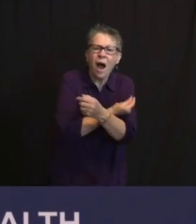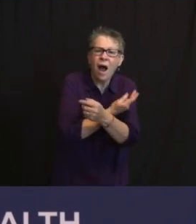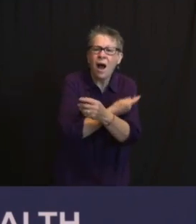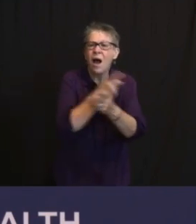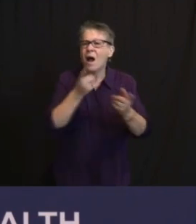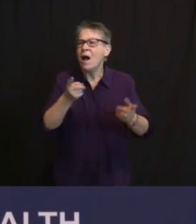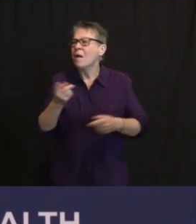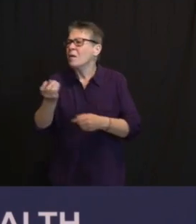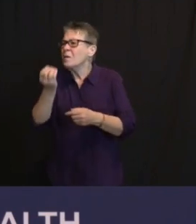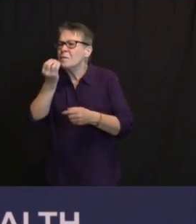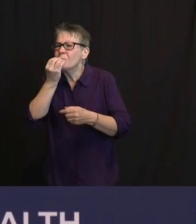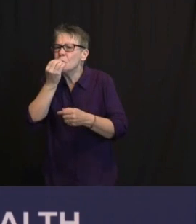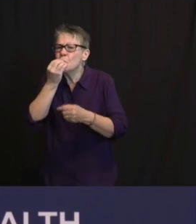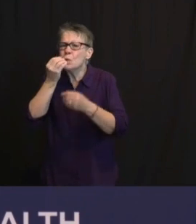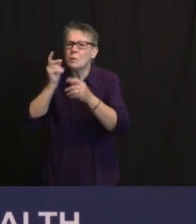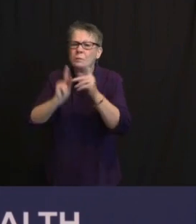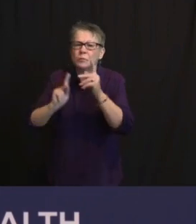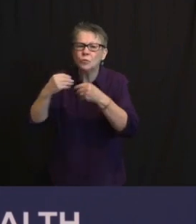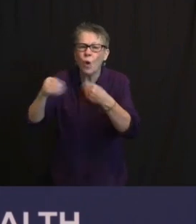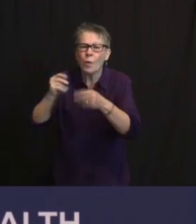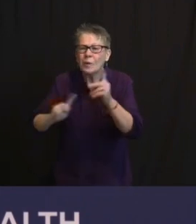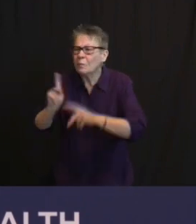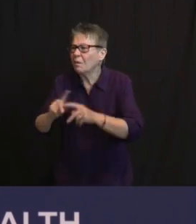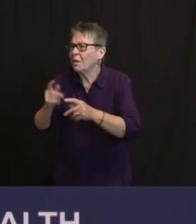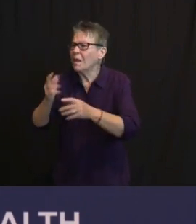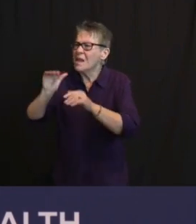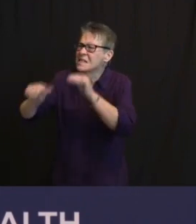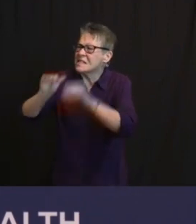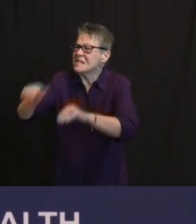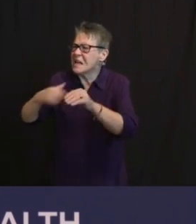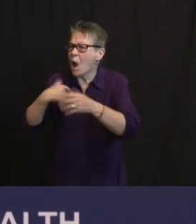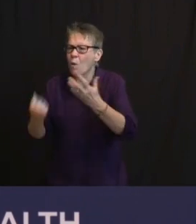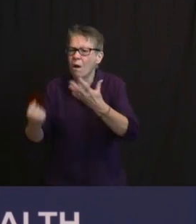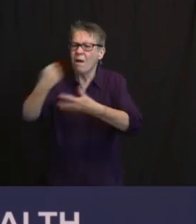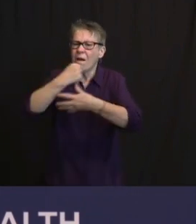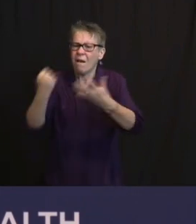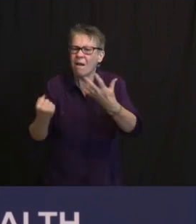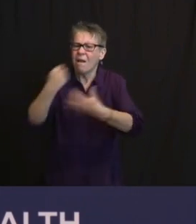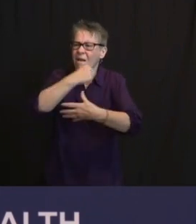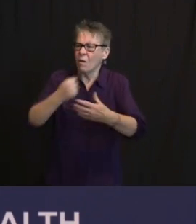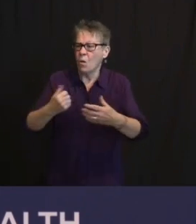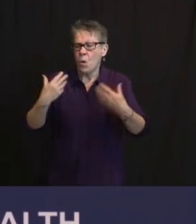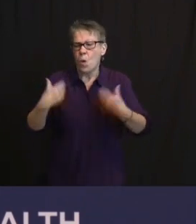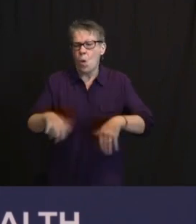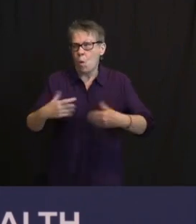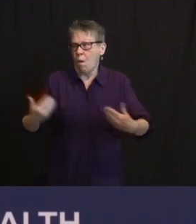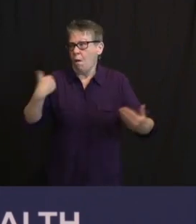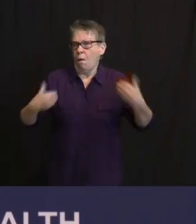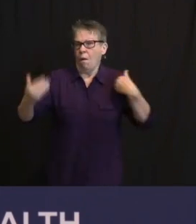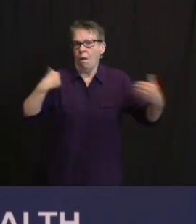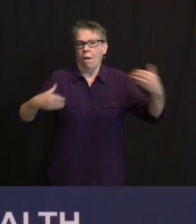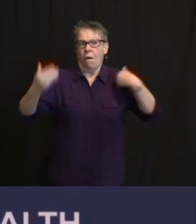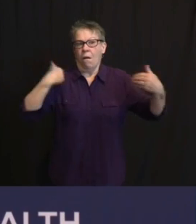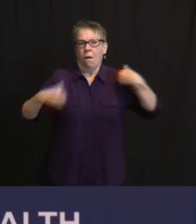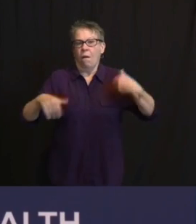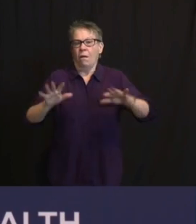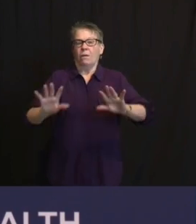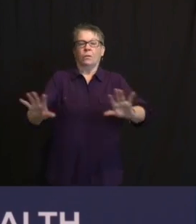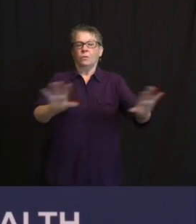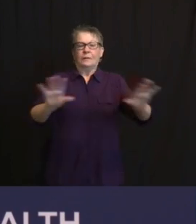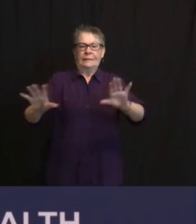EVERY ONE OF THEM IS COMPELLING, PERHAPS FOR DIFFERENT REASONS. SO, WHILE WE MAY NOT SEE A LOT OF IN-SCHOOL SPREAD,